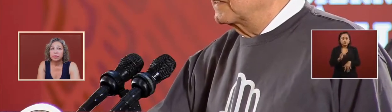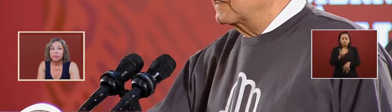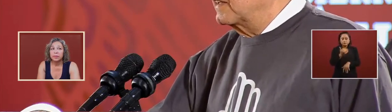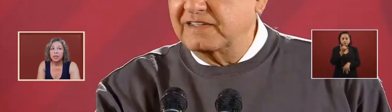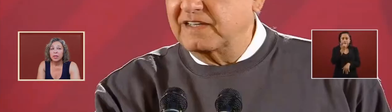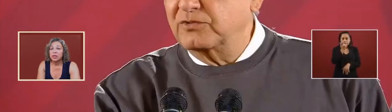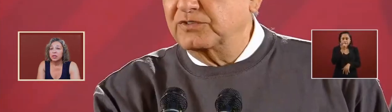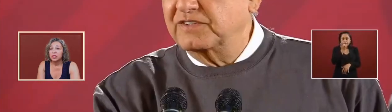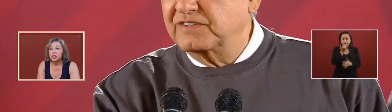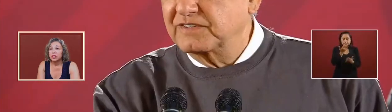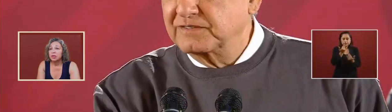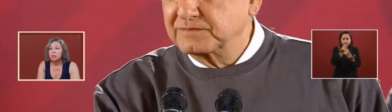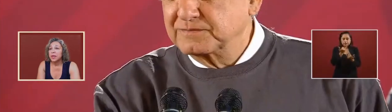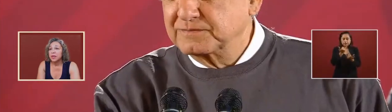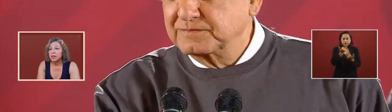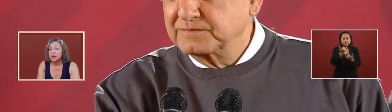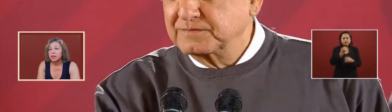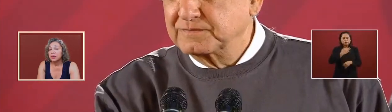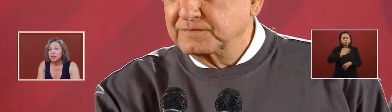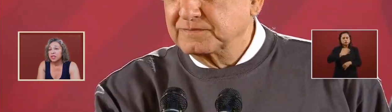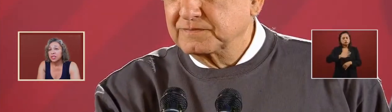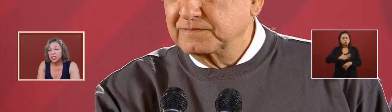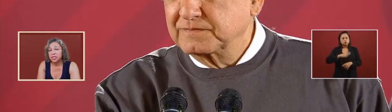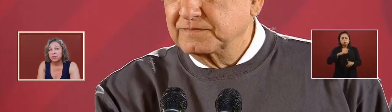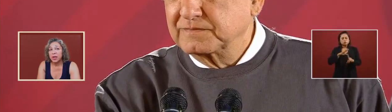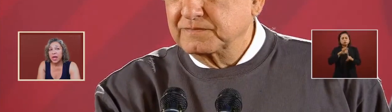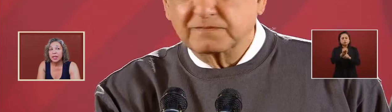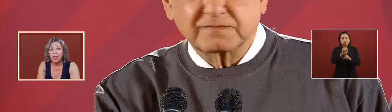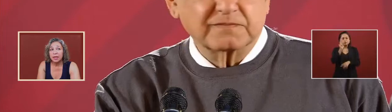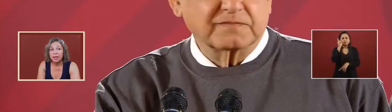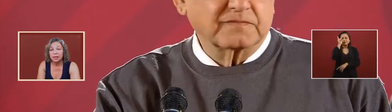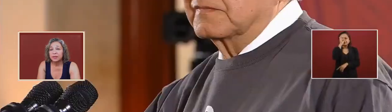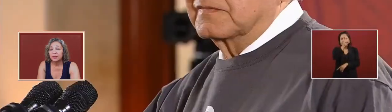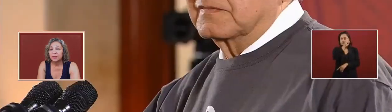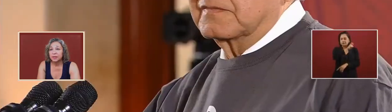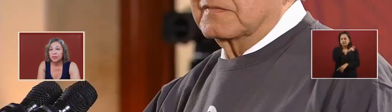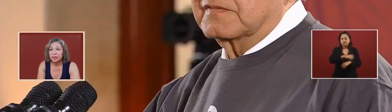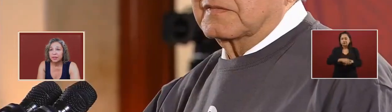to make justice a reality